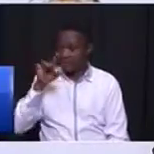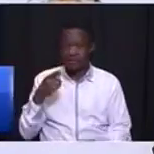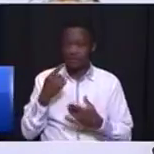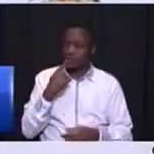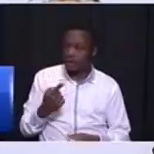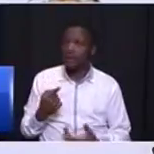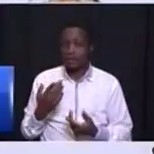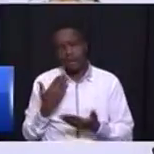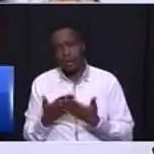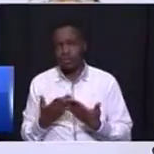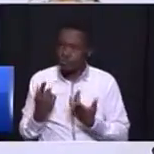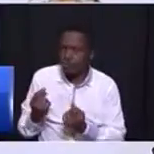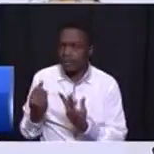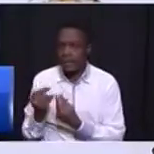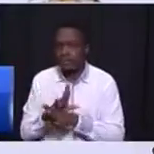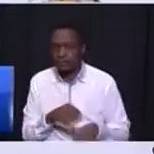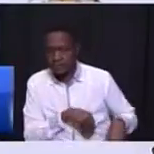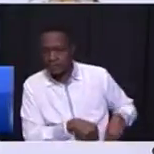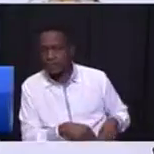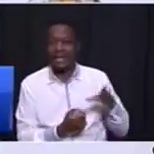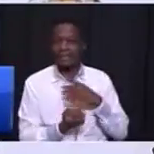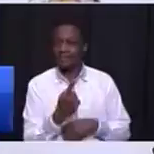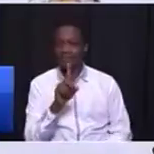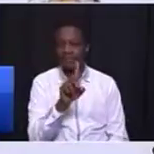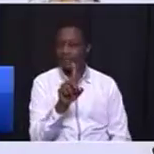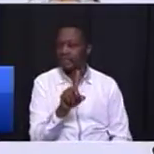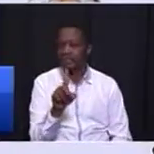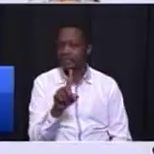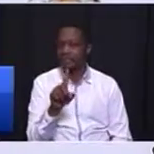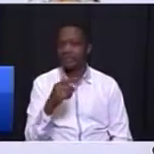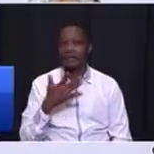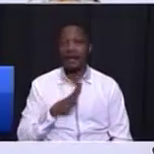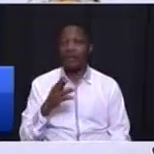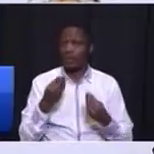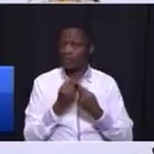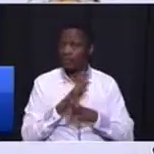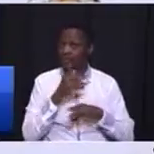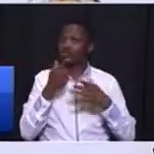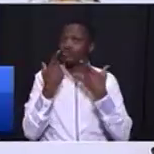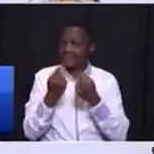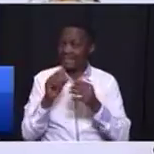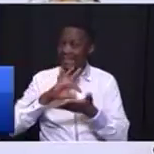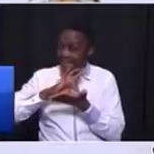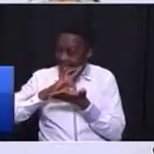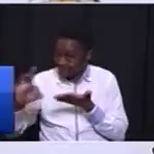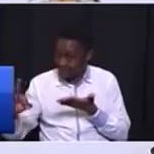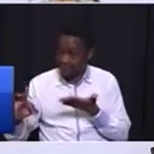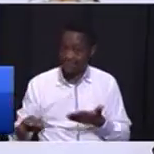say we get things done but corruption happens I want things to be done in a clean way